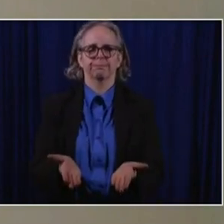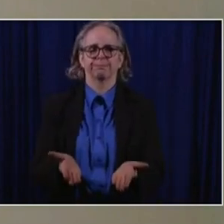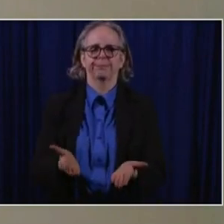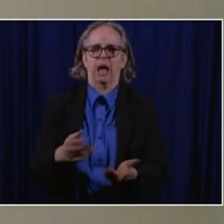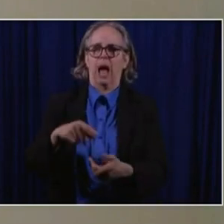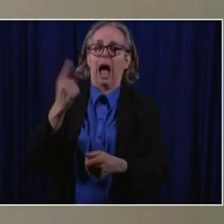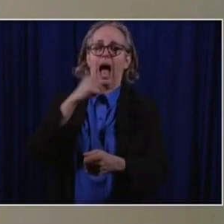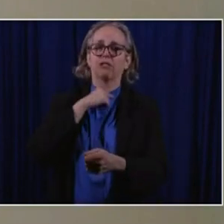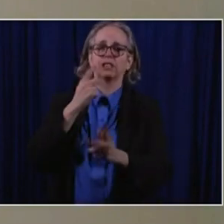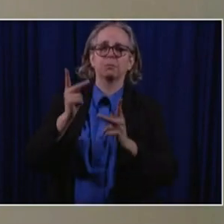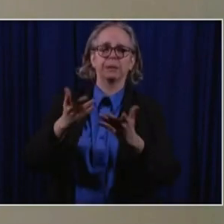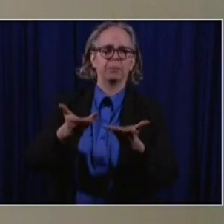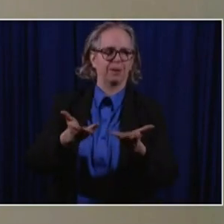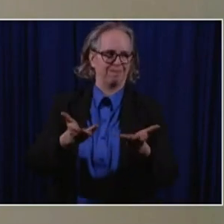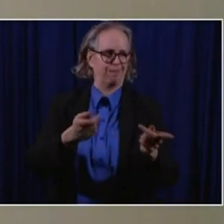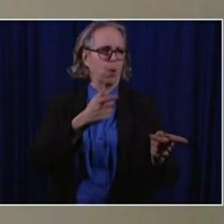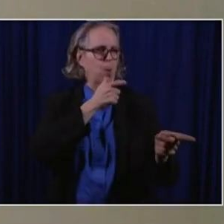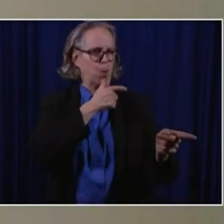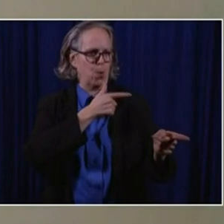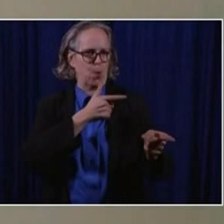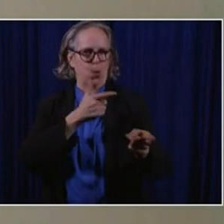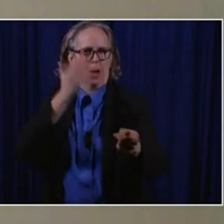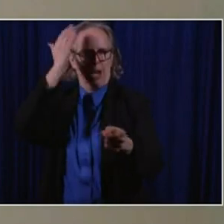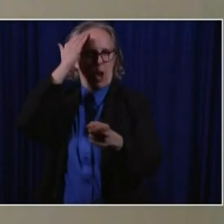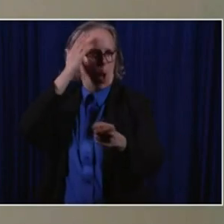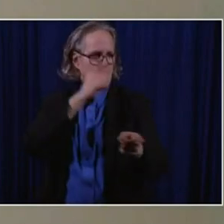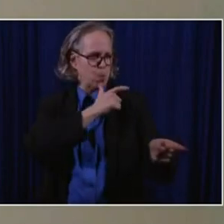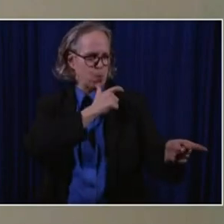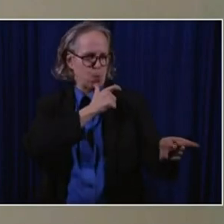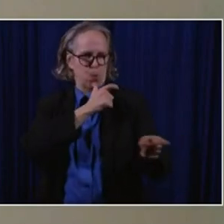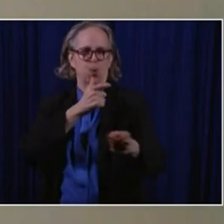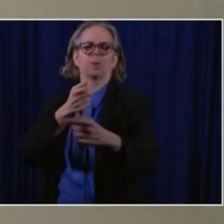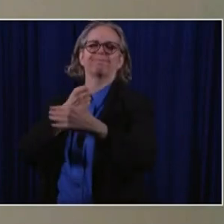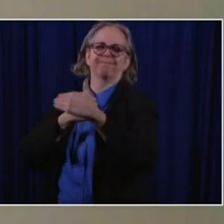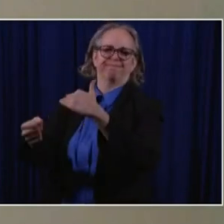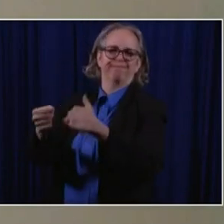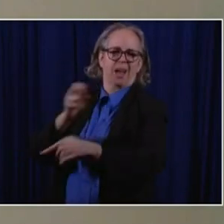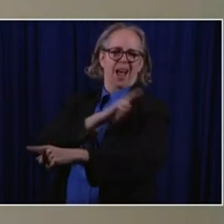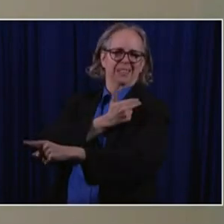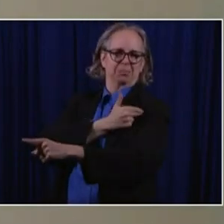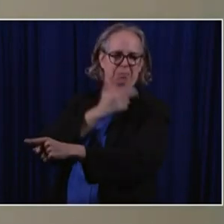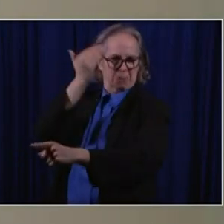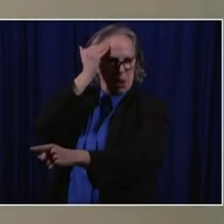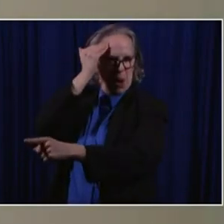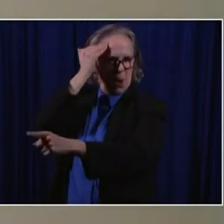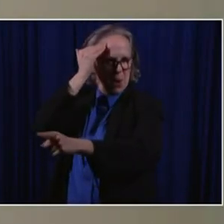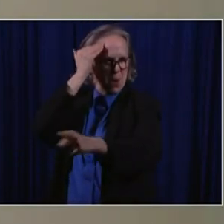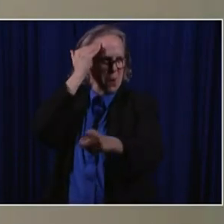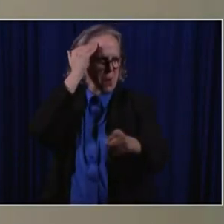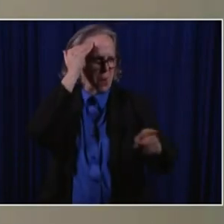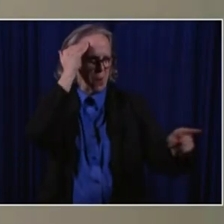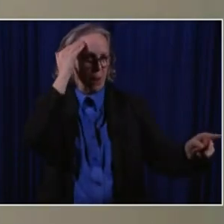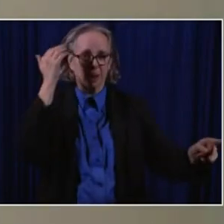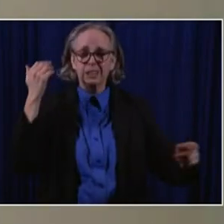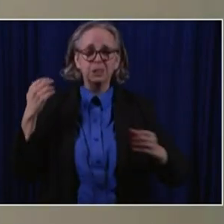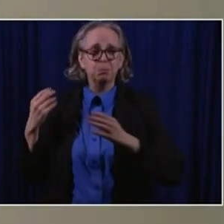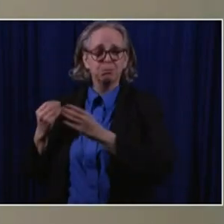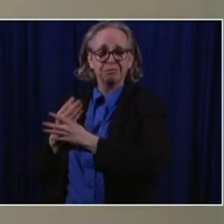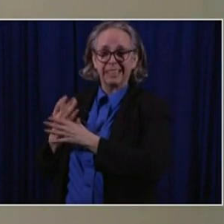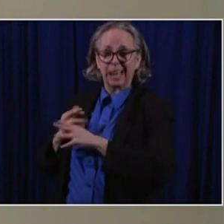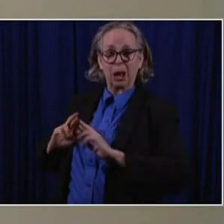state, but what happened is we ended up just taking patients to help others out. And we didn't have patients in our own community.